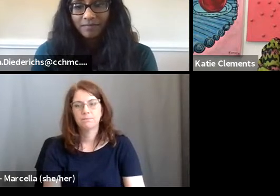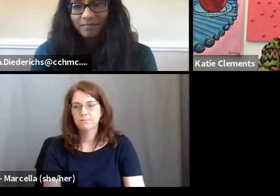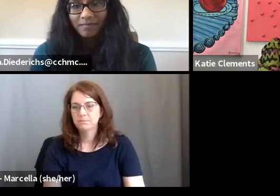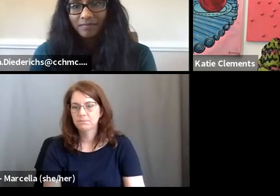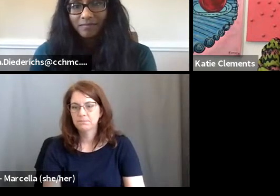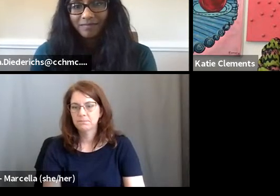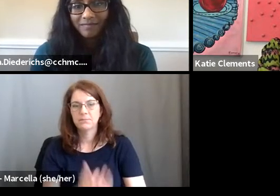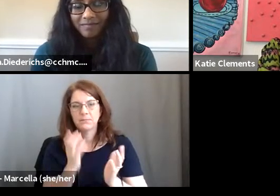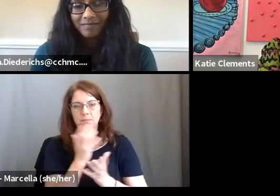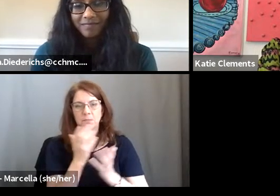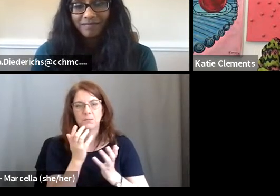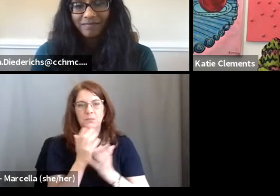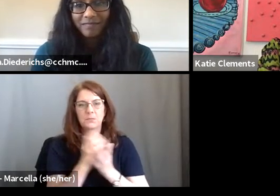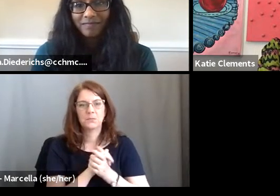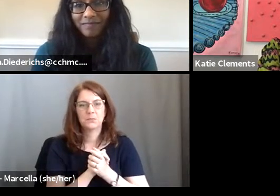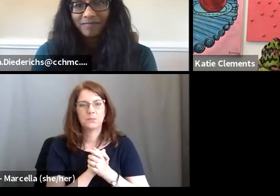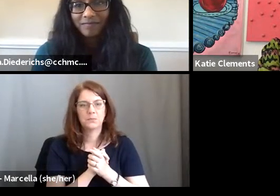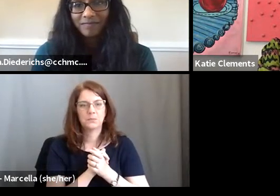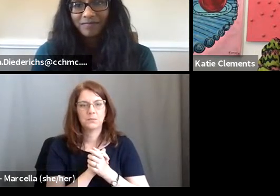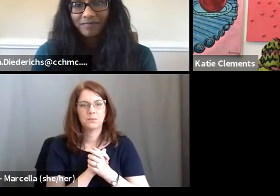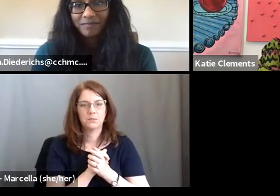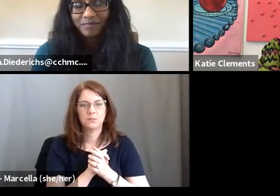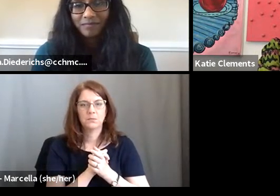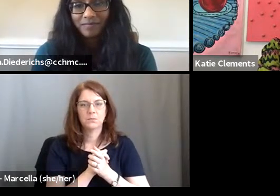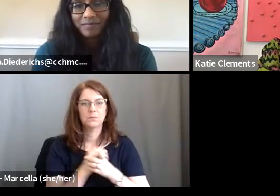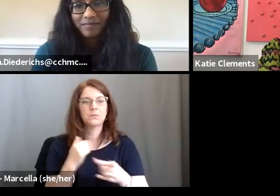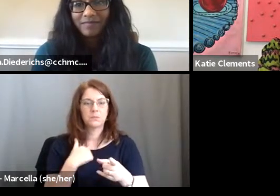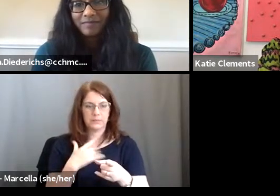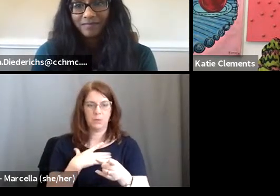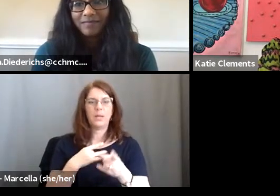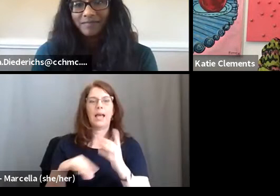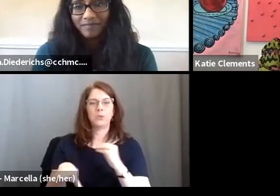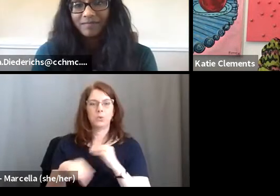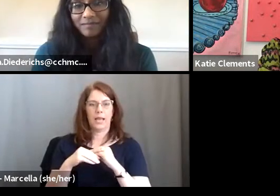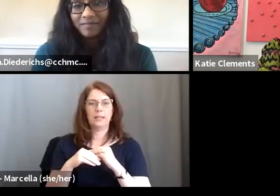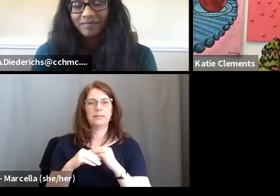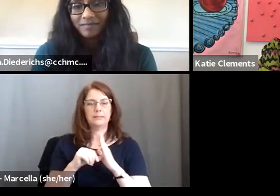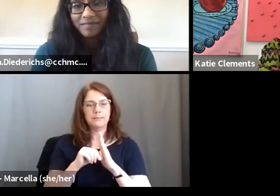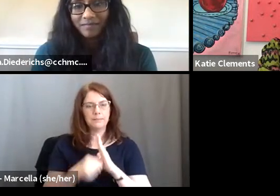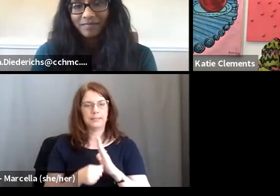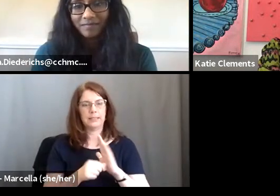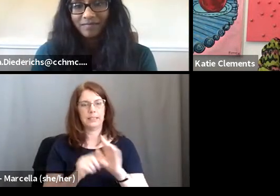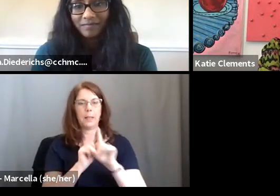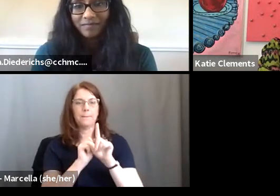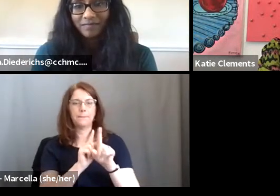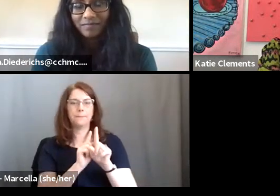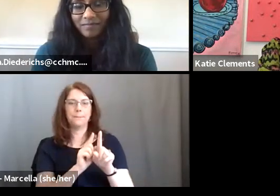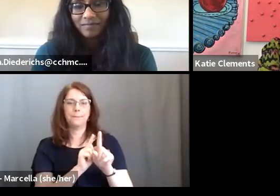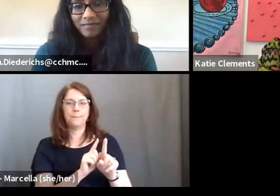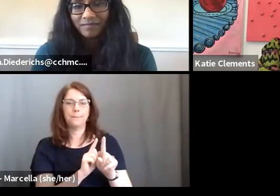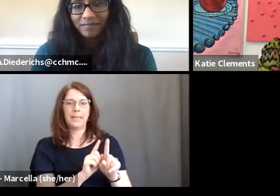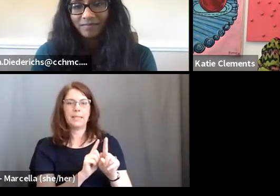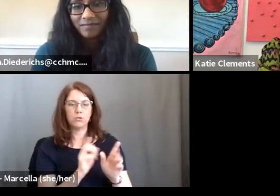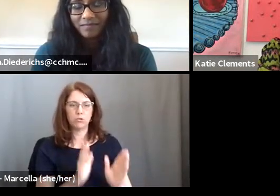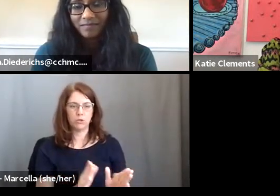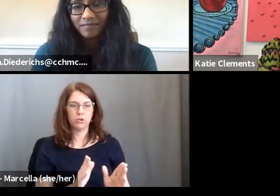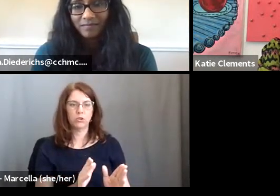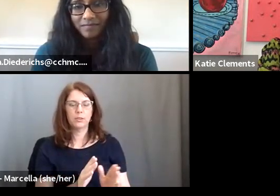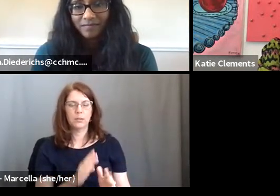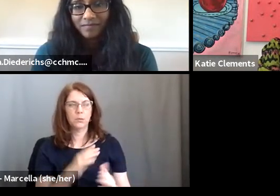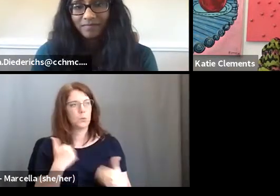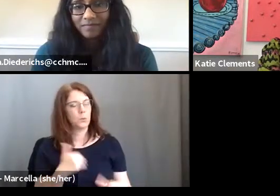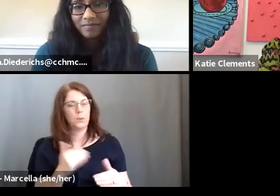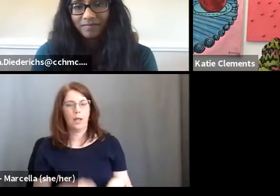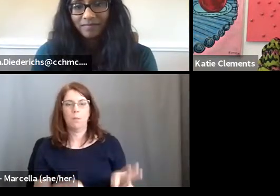Awesome. I'd like to echo the mentorship, uh, thing in the, the, I just want to echo the mentorship thing is really important. Um,